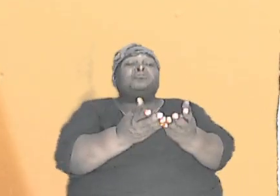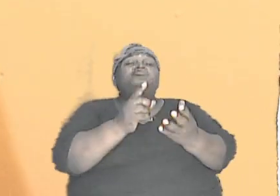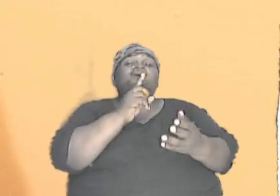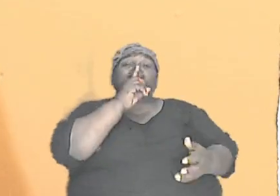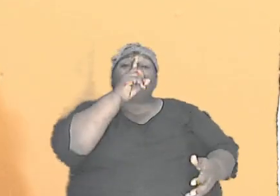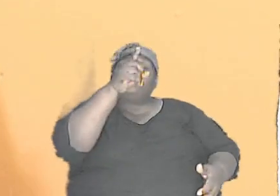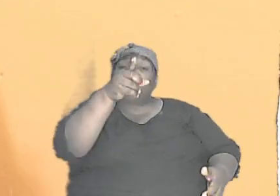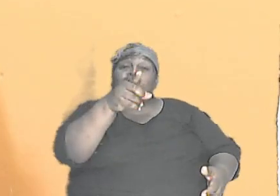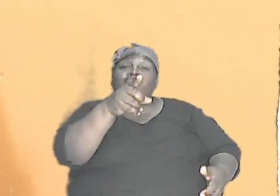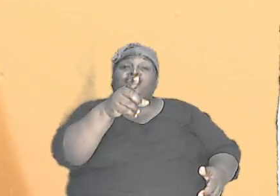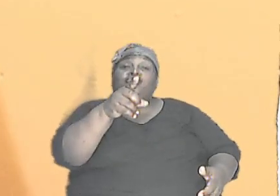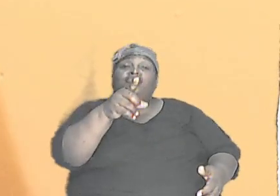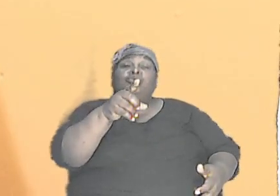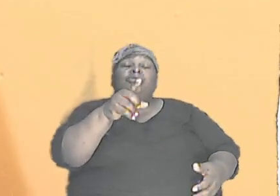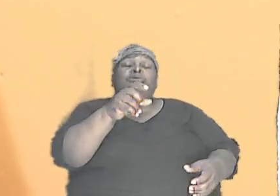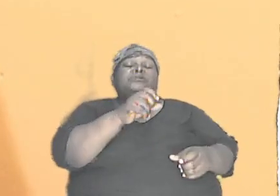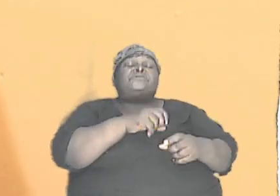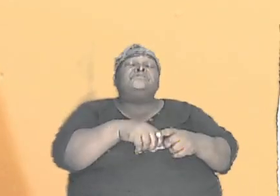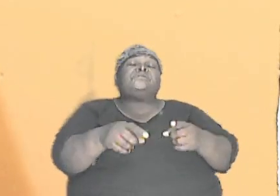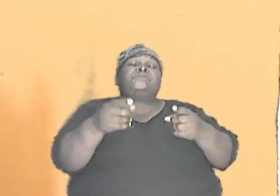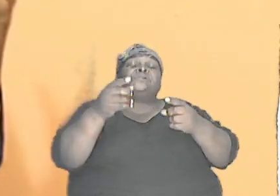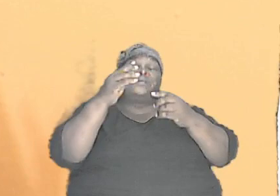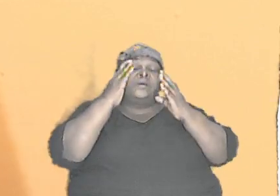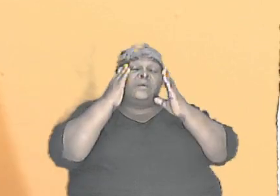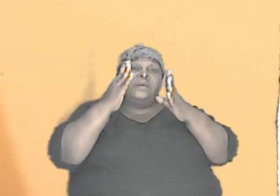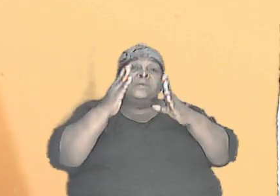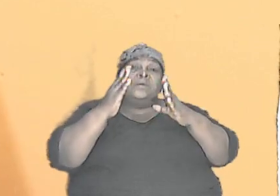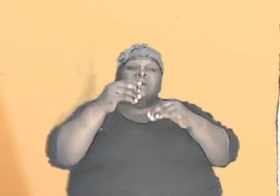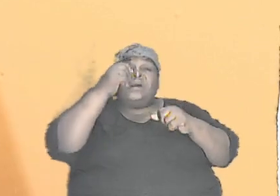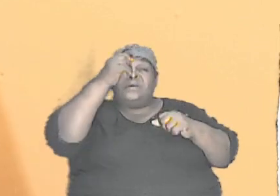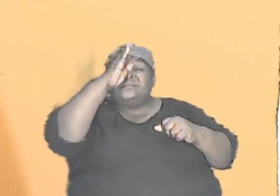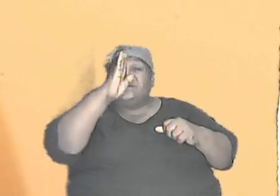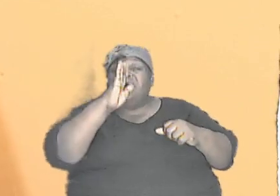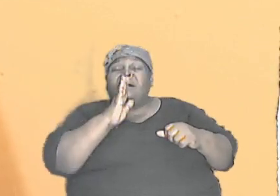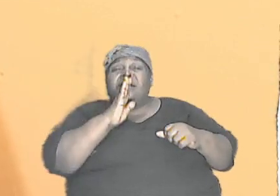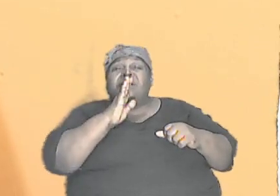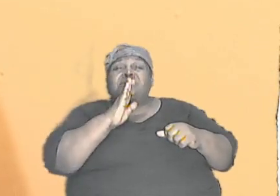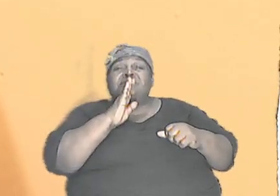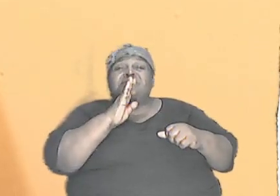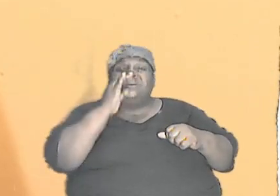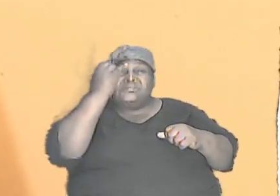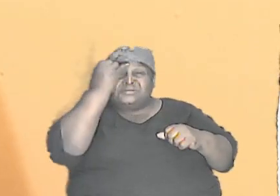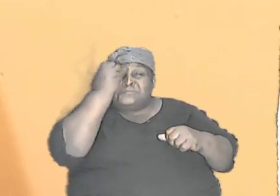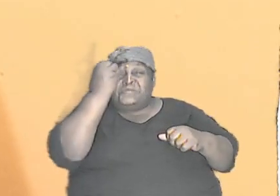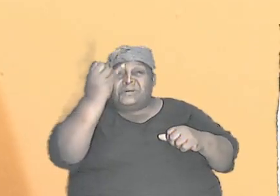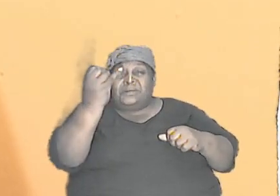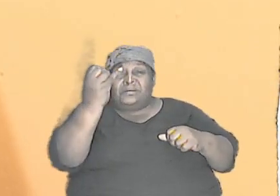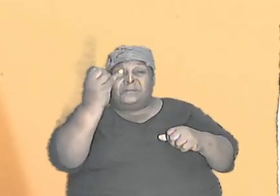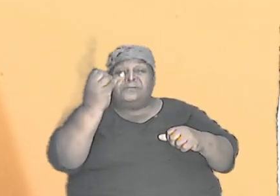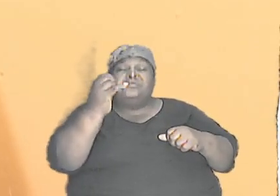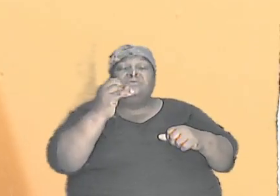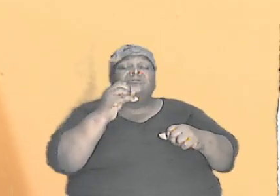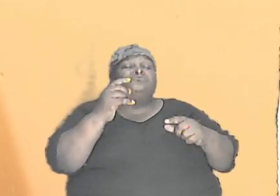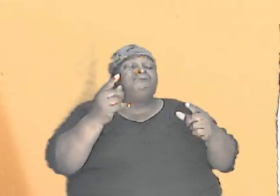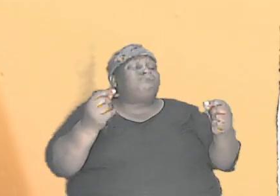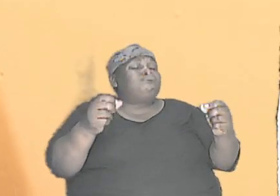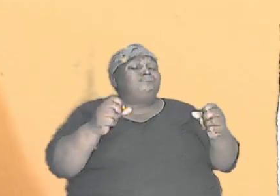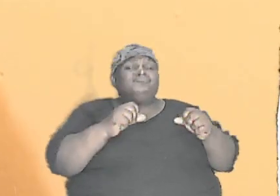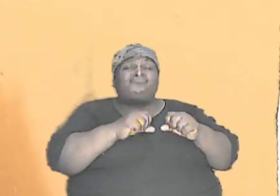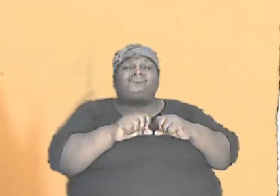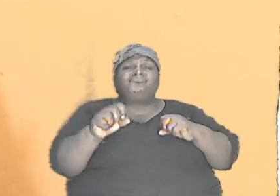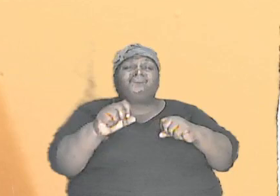this book is authentic, this book is God-inspired. And in doing so, we